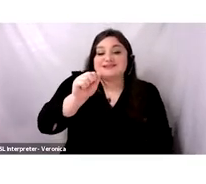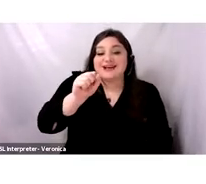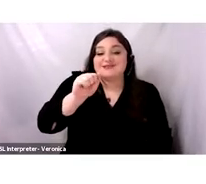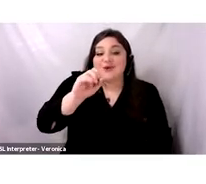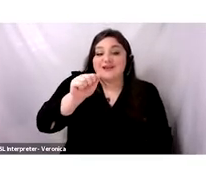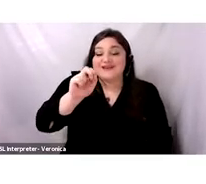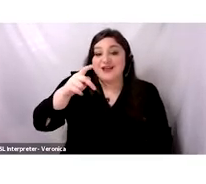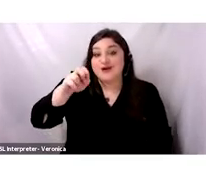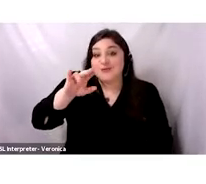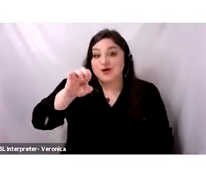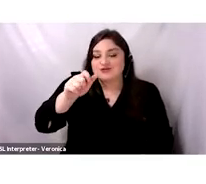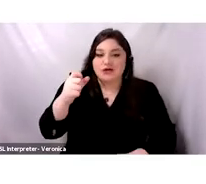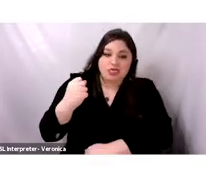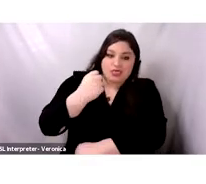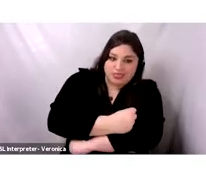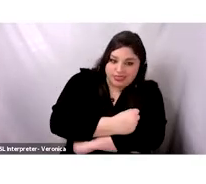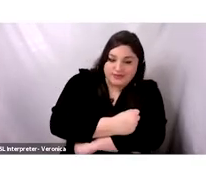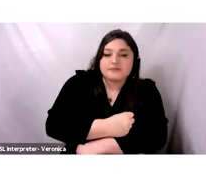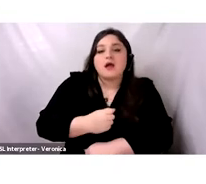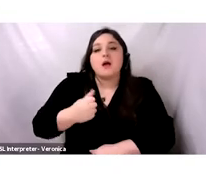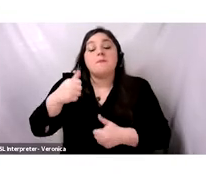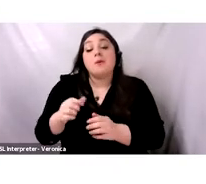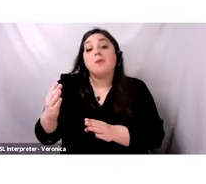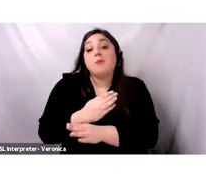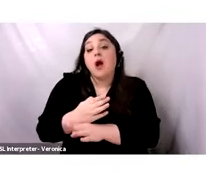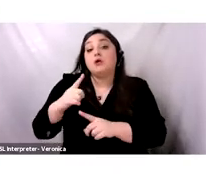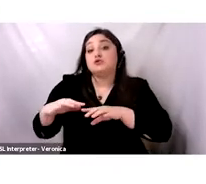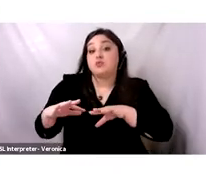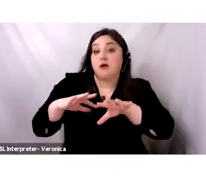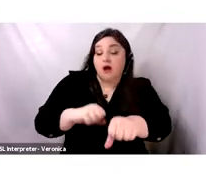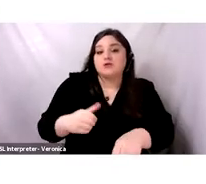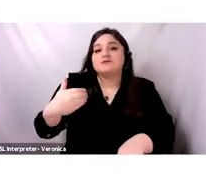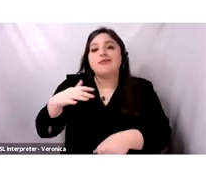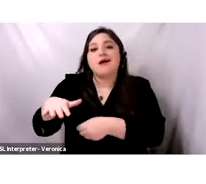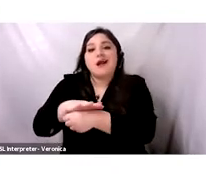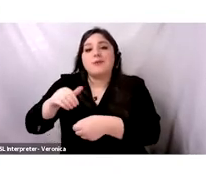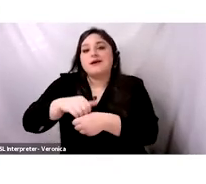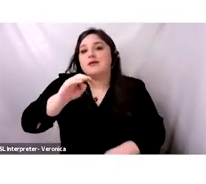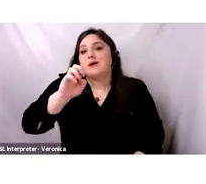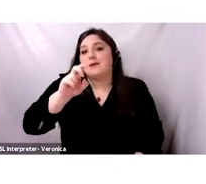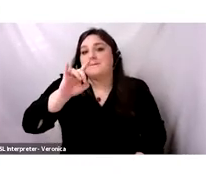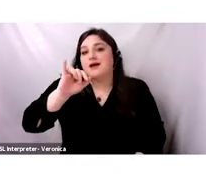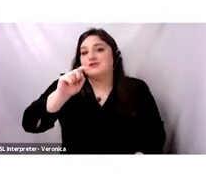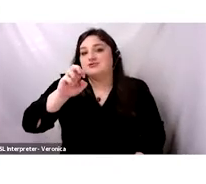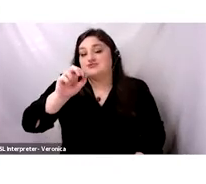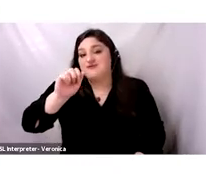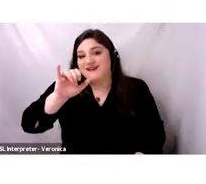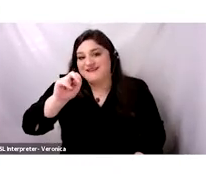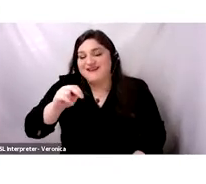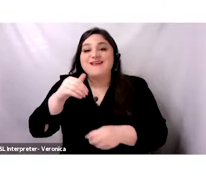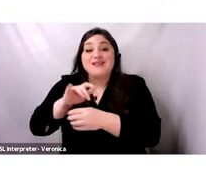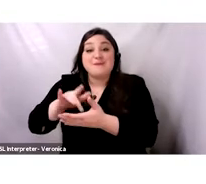that prior to the Arab Muslim conquest, the two main powers around the Mediterranean and in a large part of the Swanna